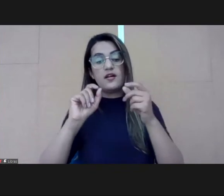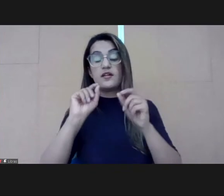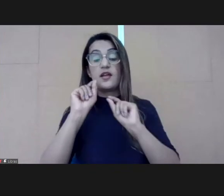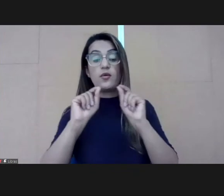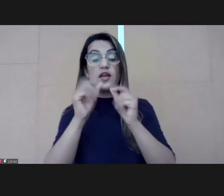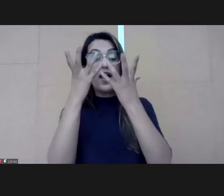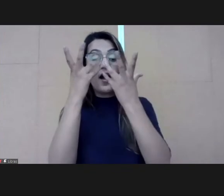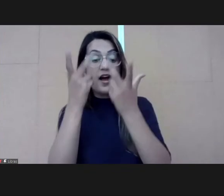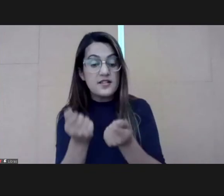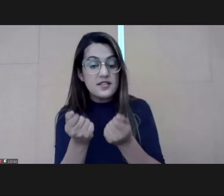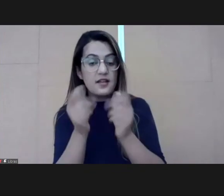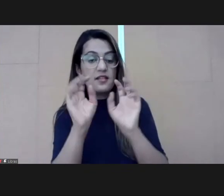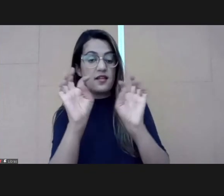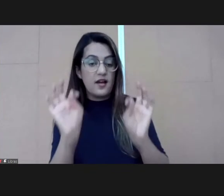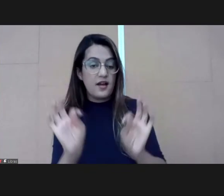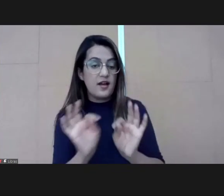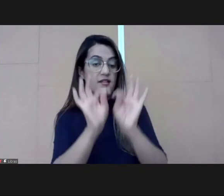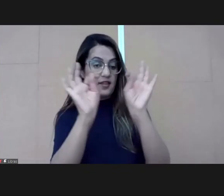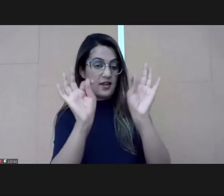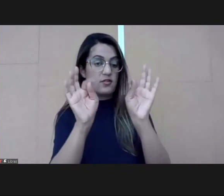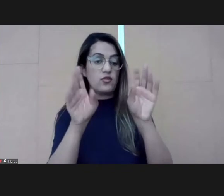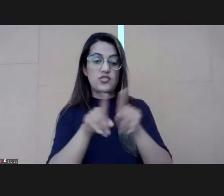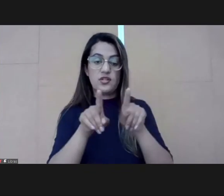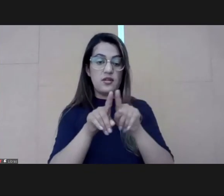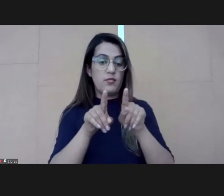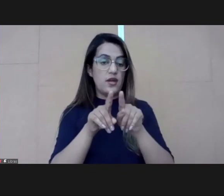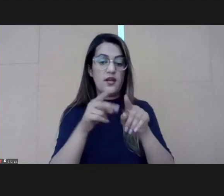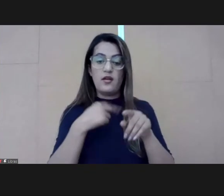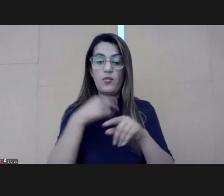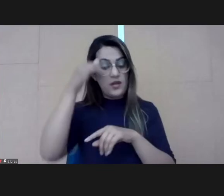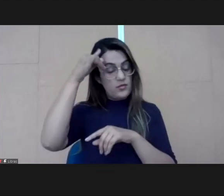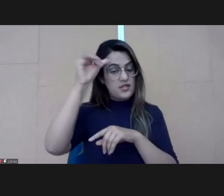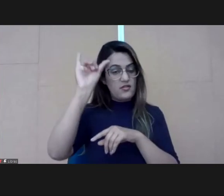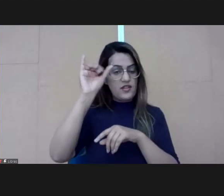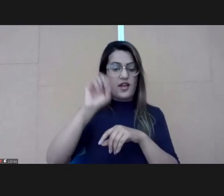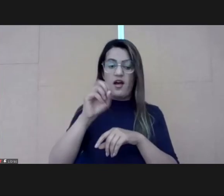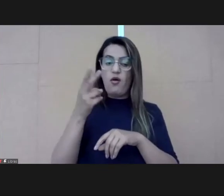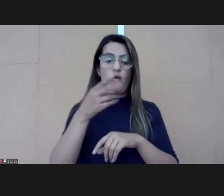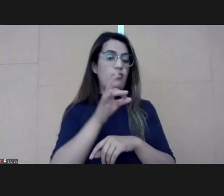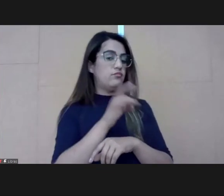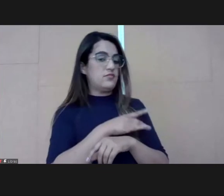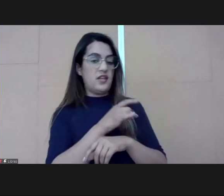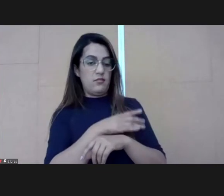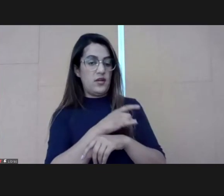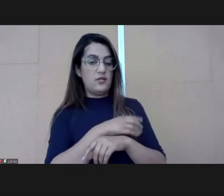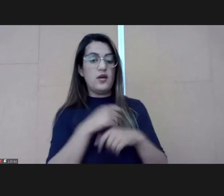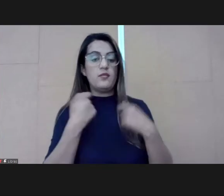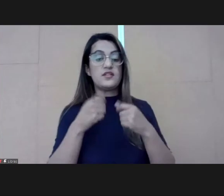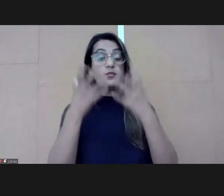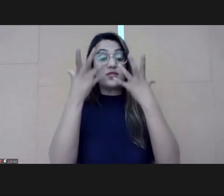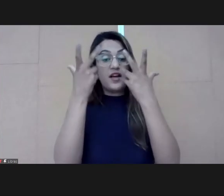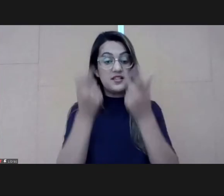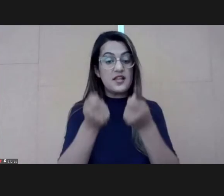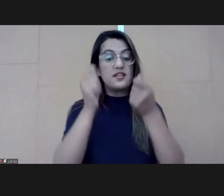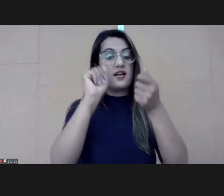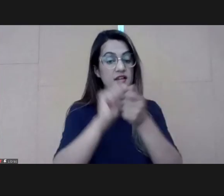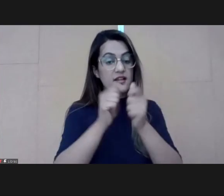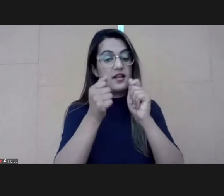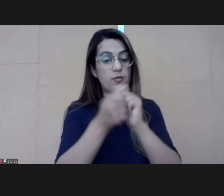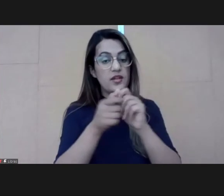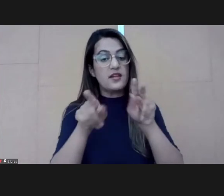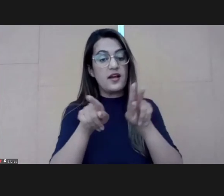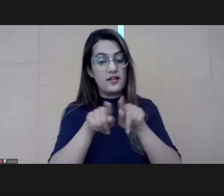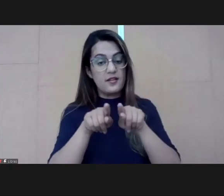avoided or feared or anything else, but to embrace it. And that's a second superpower. A third superpower is resilience,